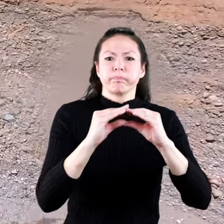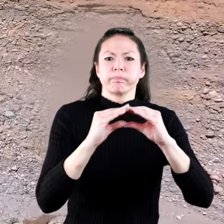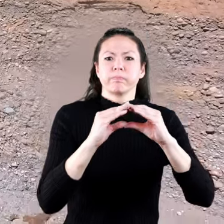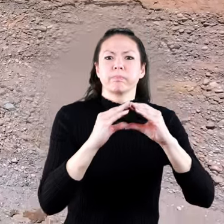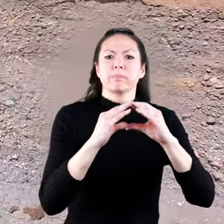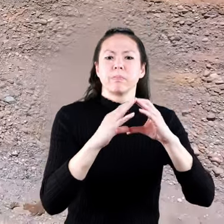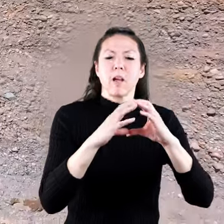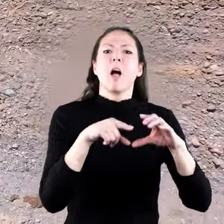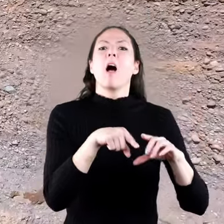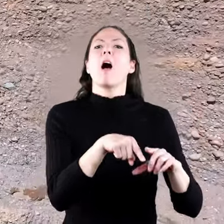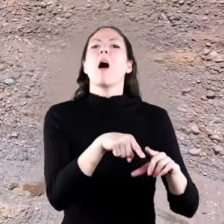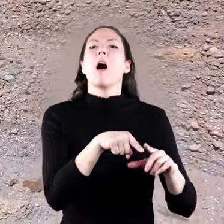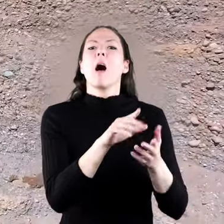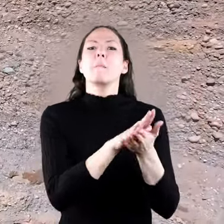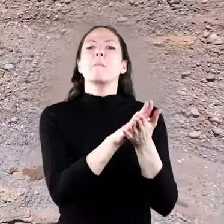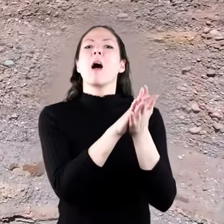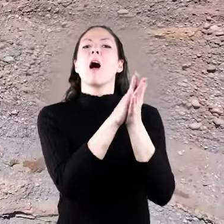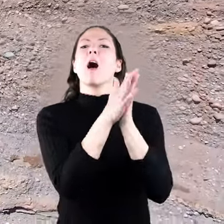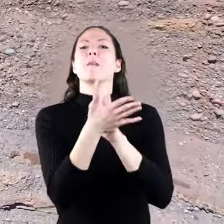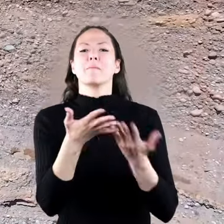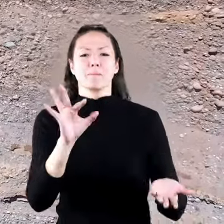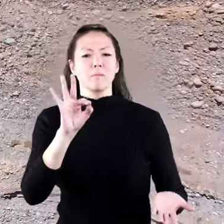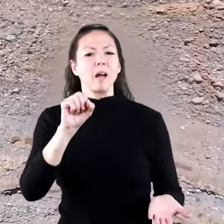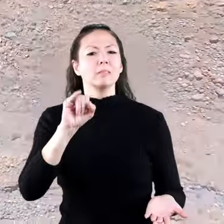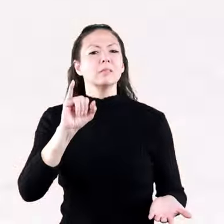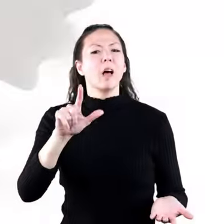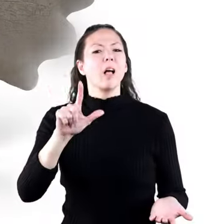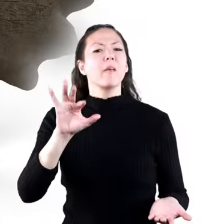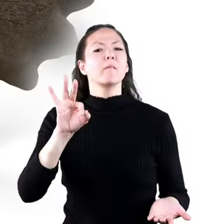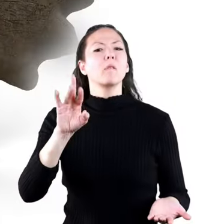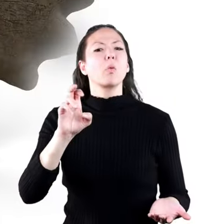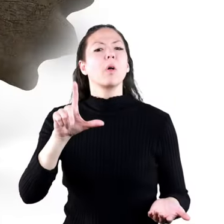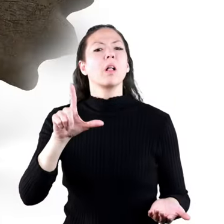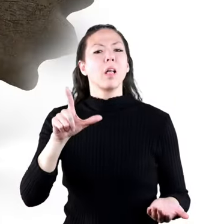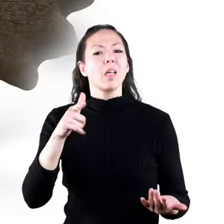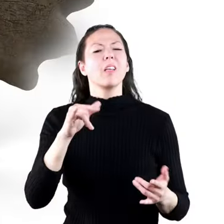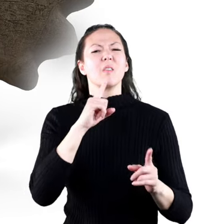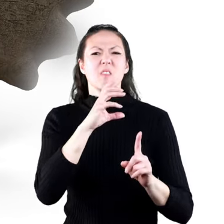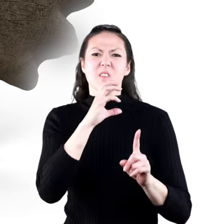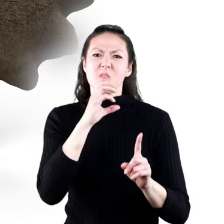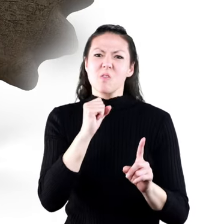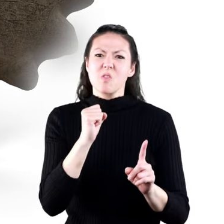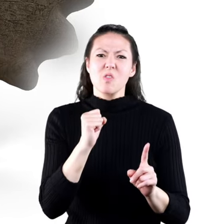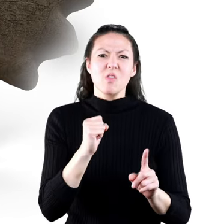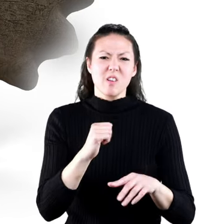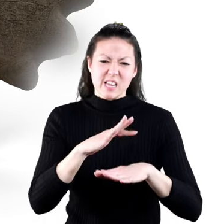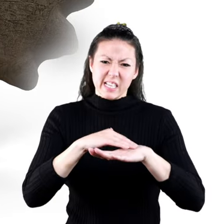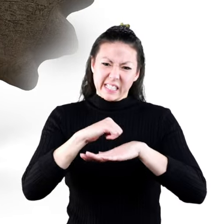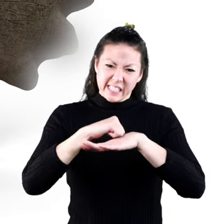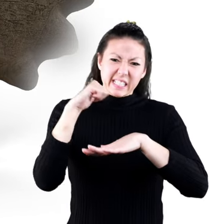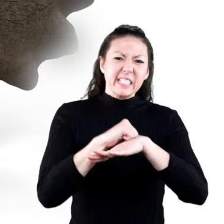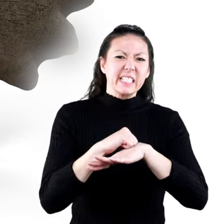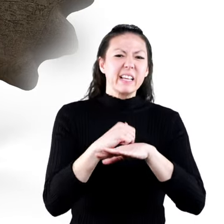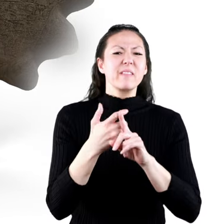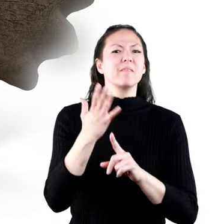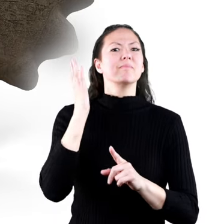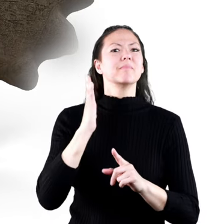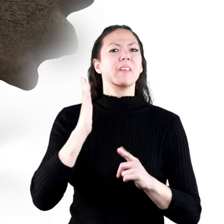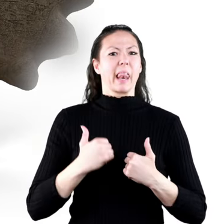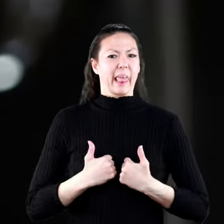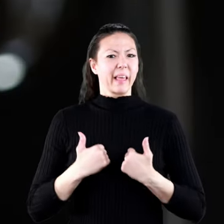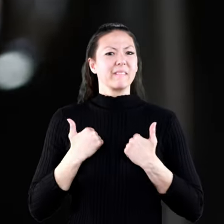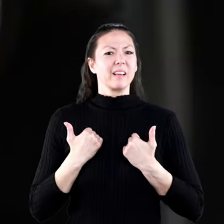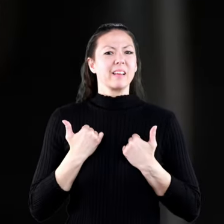of those organic remains turned them into fossil fuels. Fossils because they were old, hardened remains of living